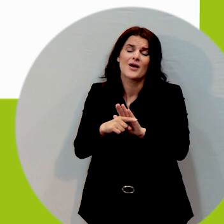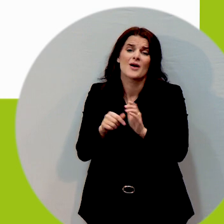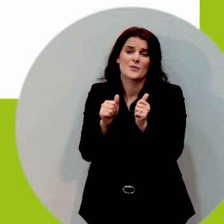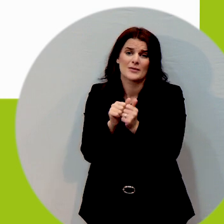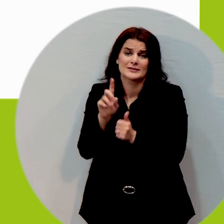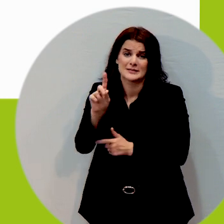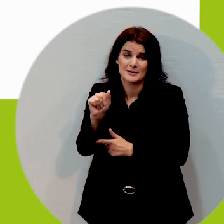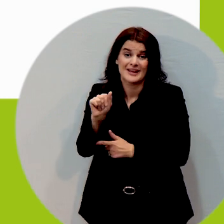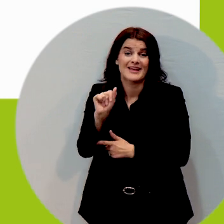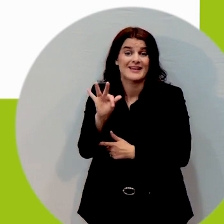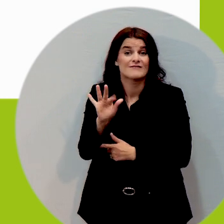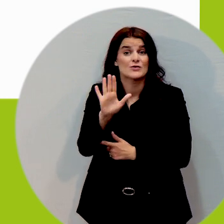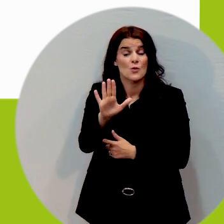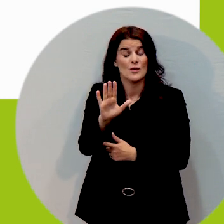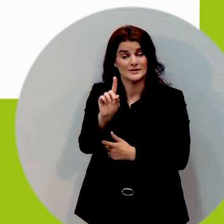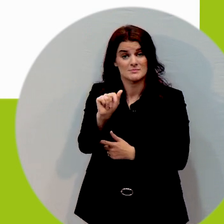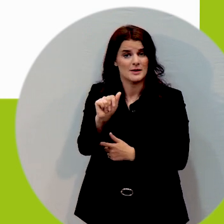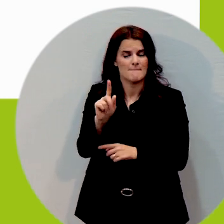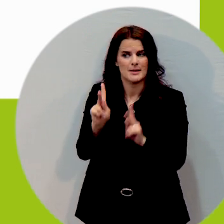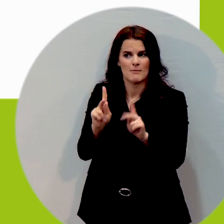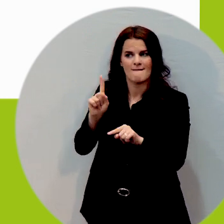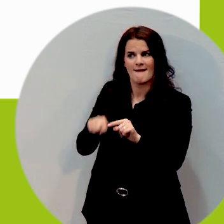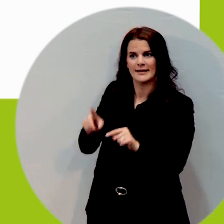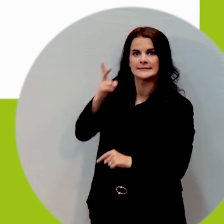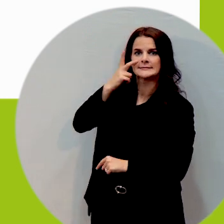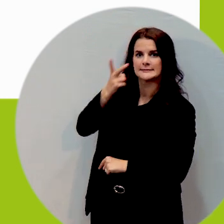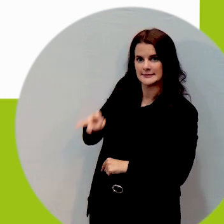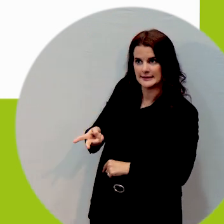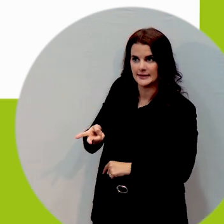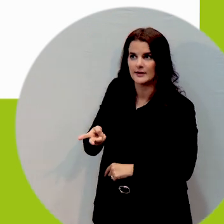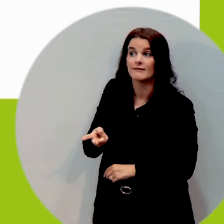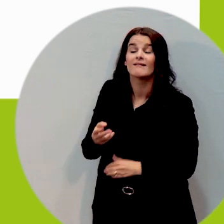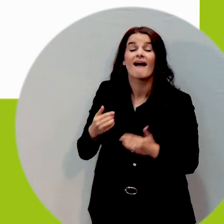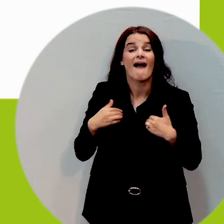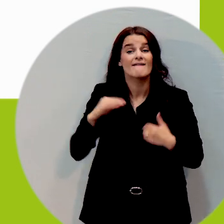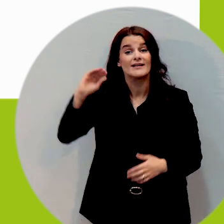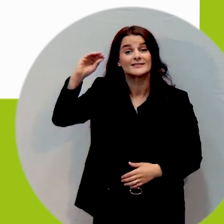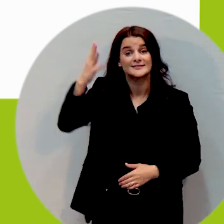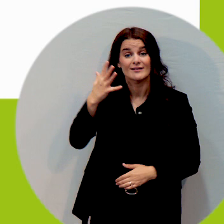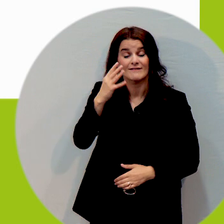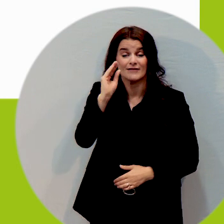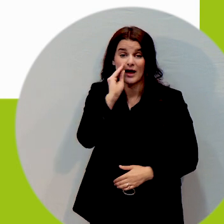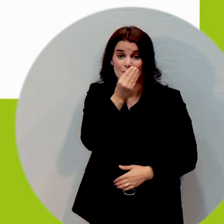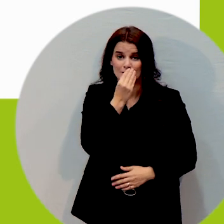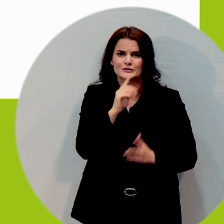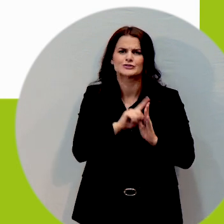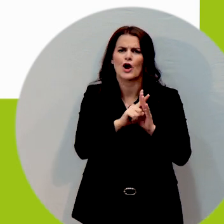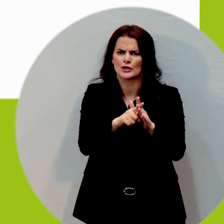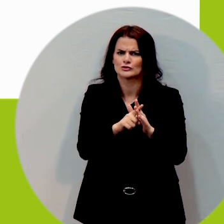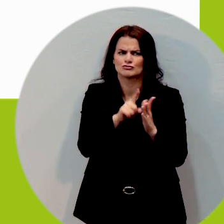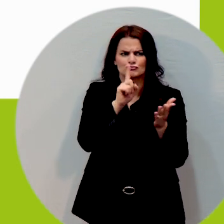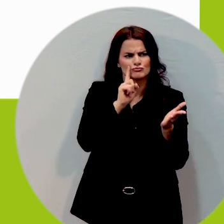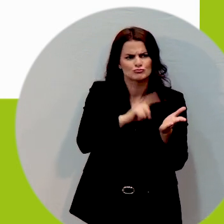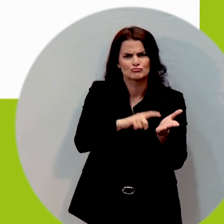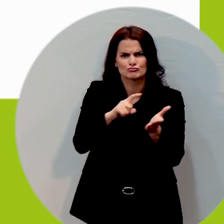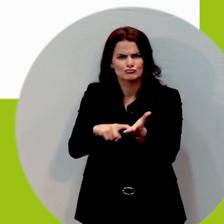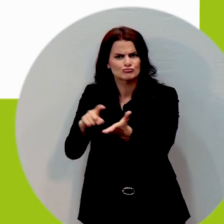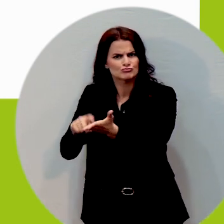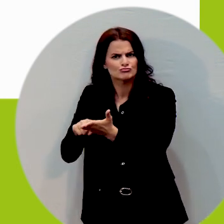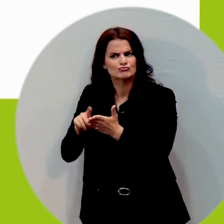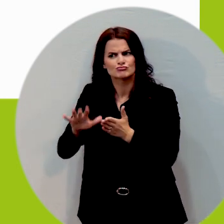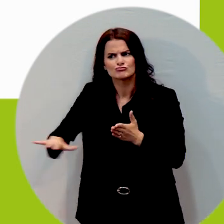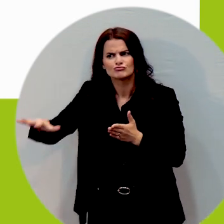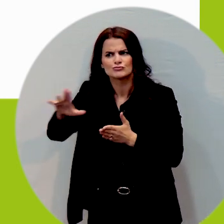in the U.S. at airports and large places throughout Europe certainly